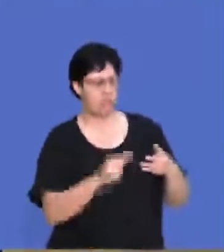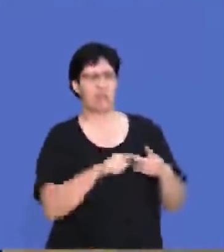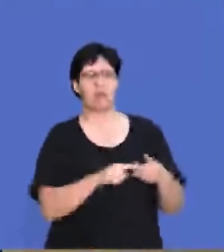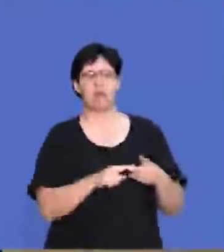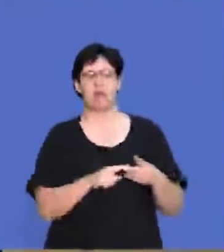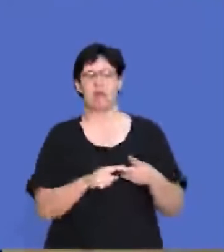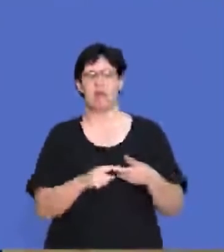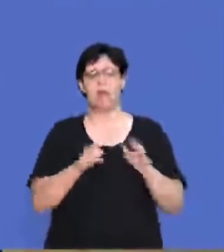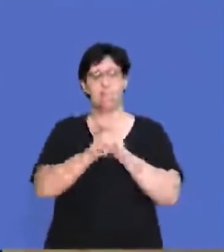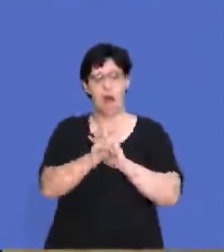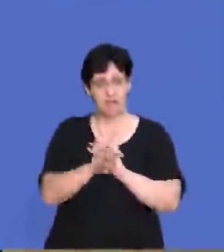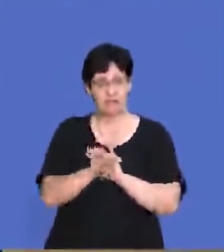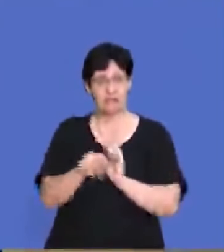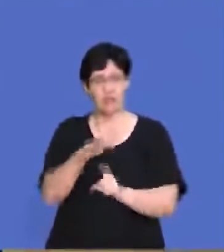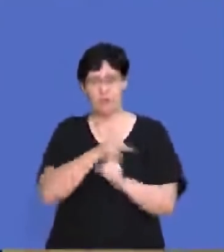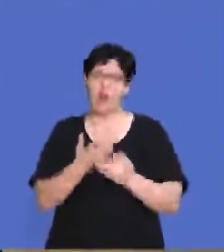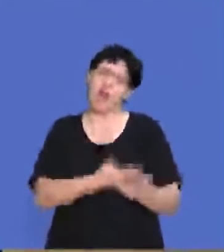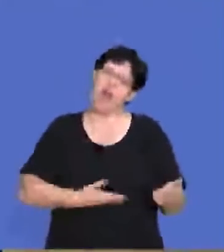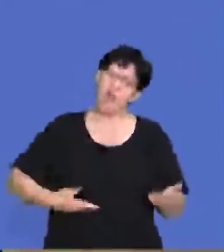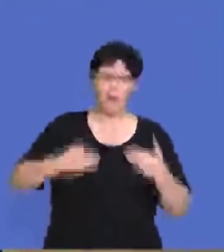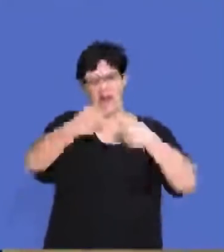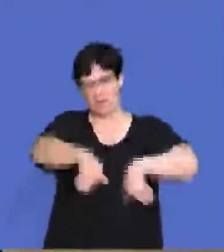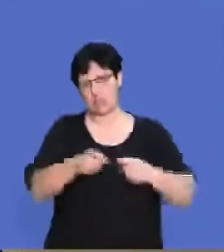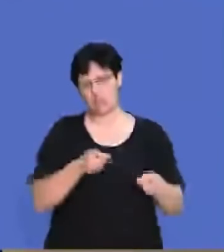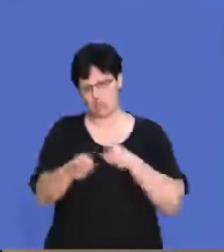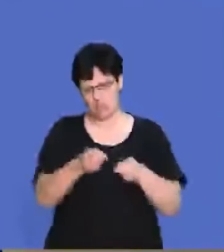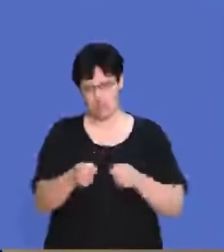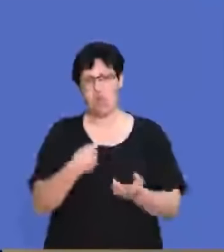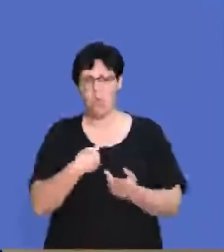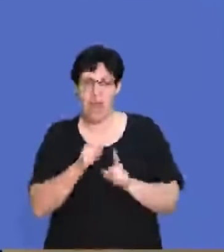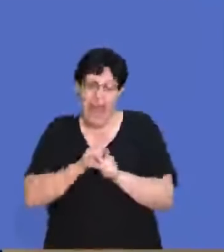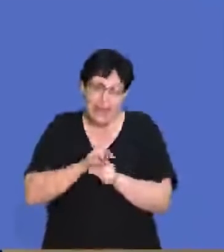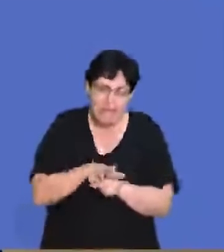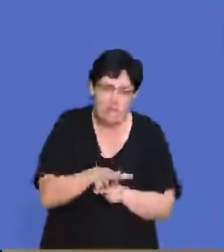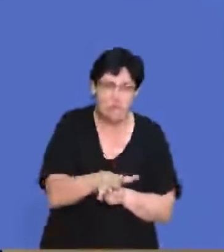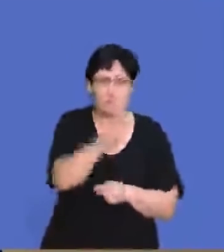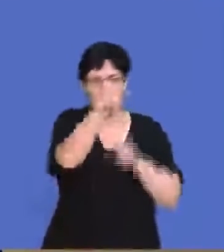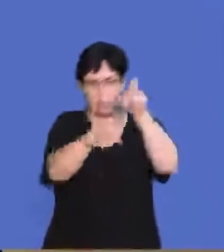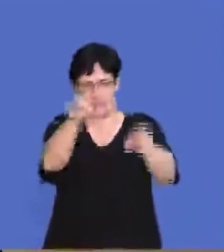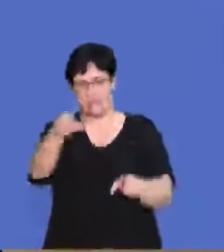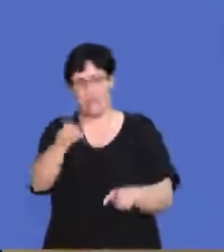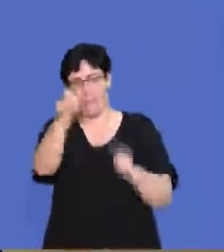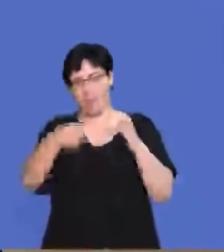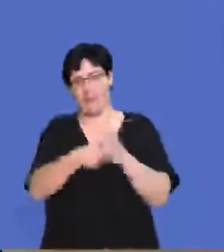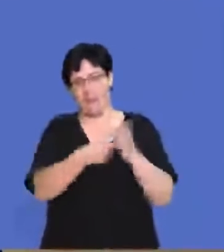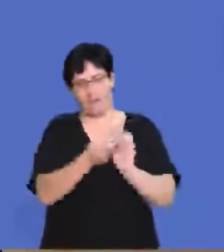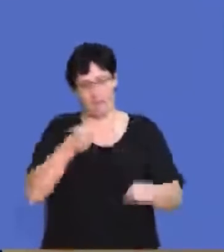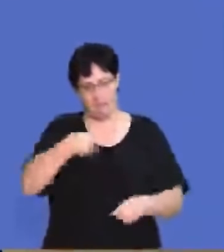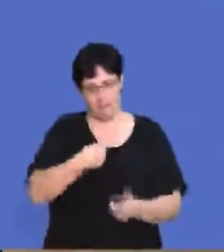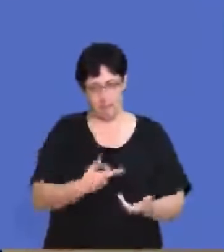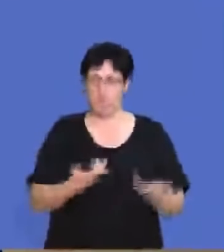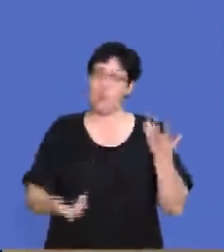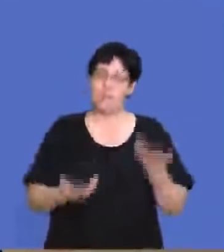The market environment, we've got partial or limited control whereby we can influence our consumers.